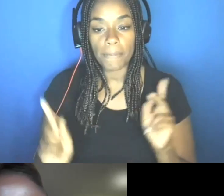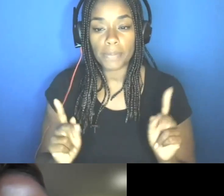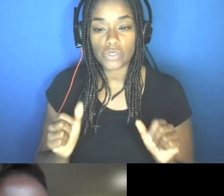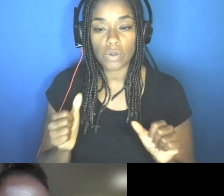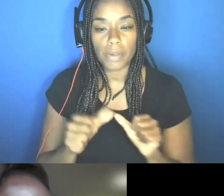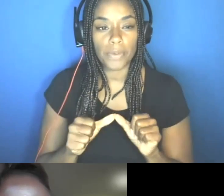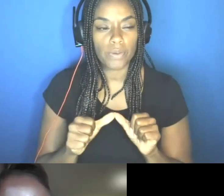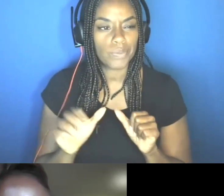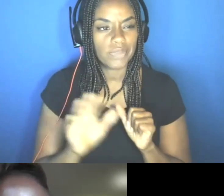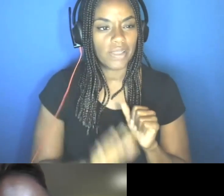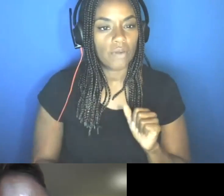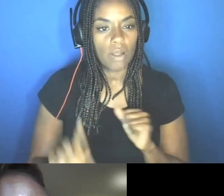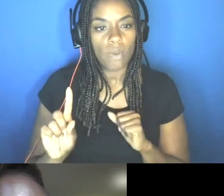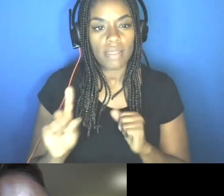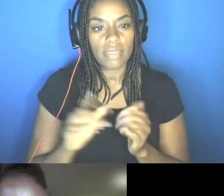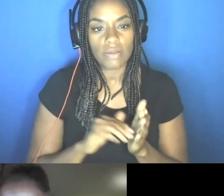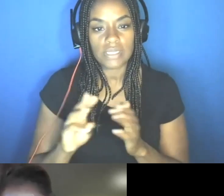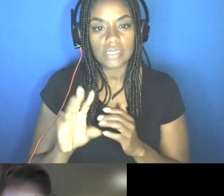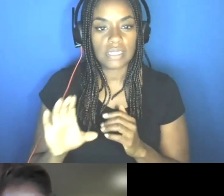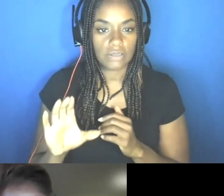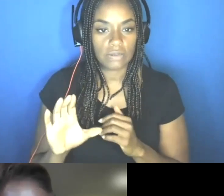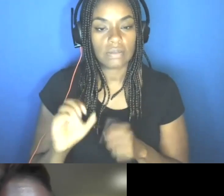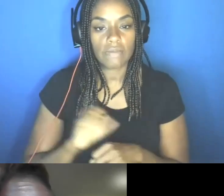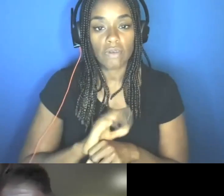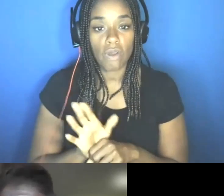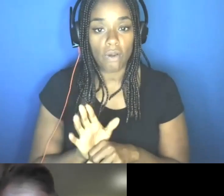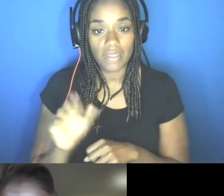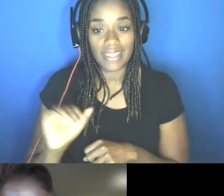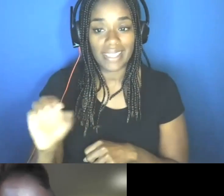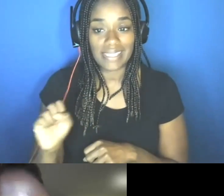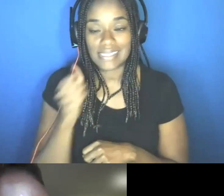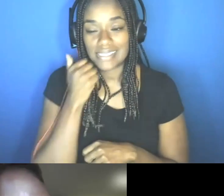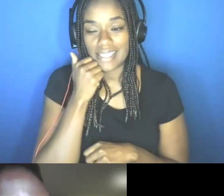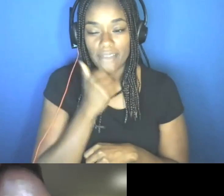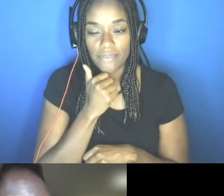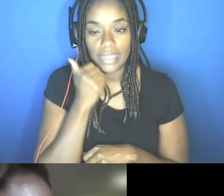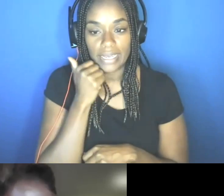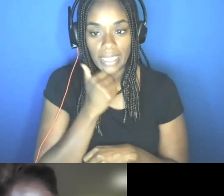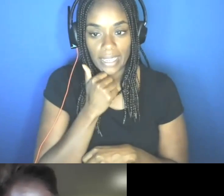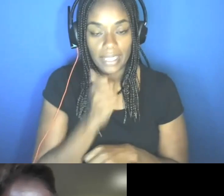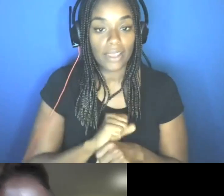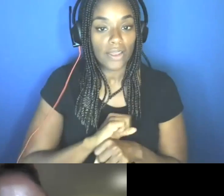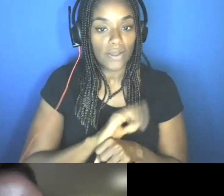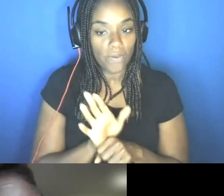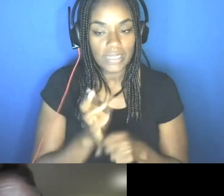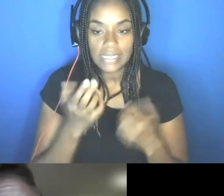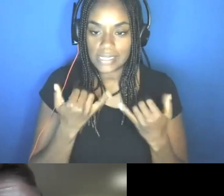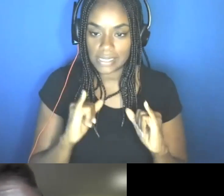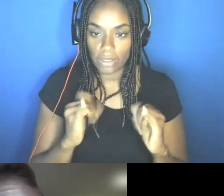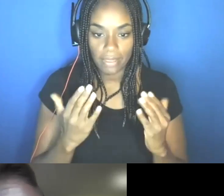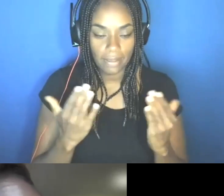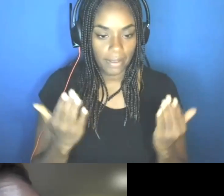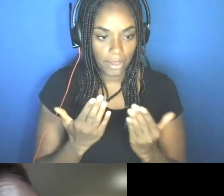1,600 cases of COVID per day, per day. So COVID is still here. It is